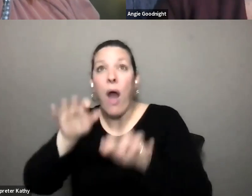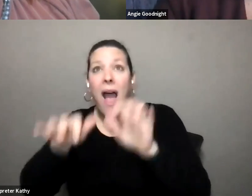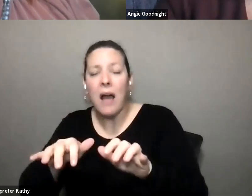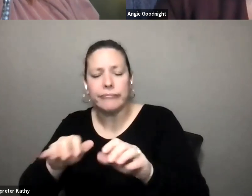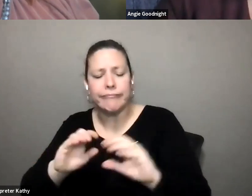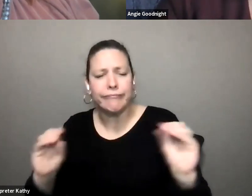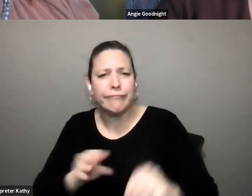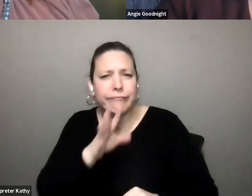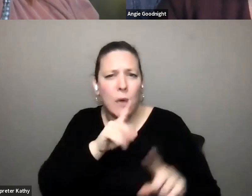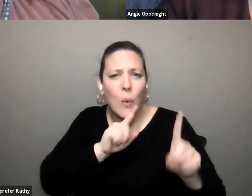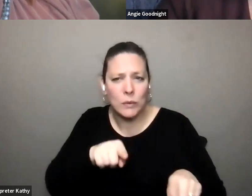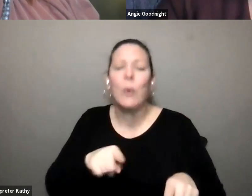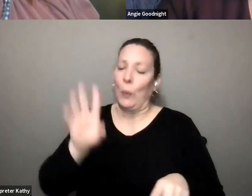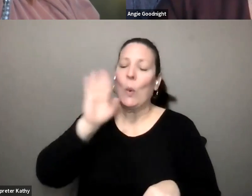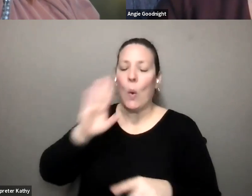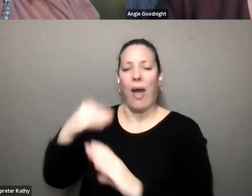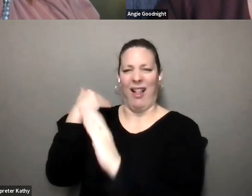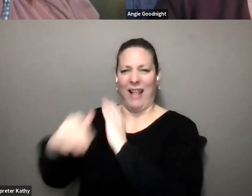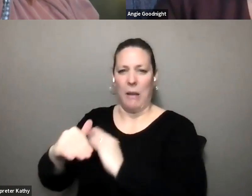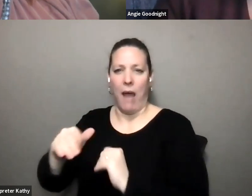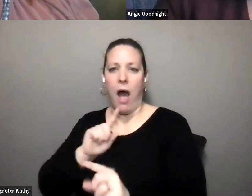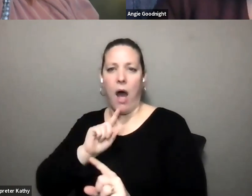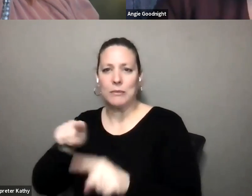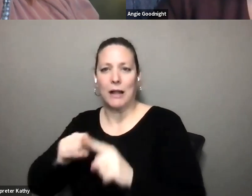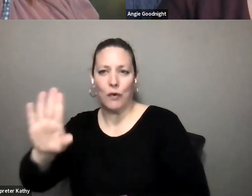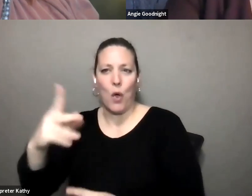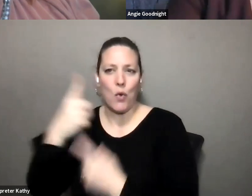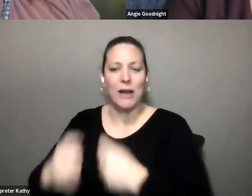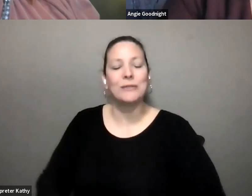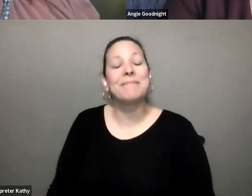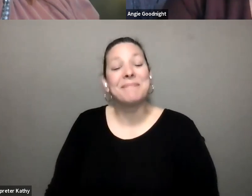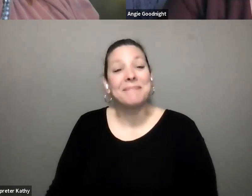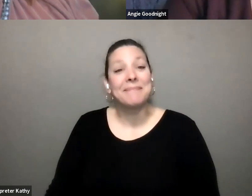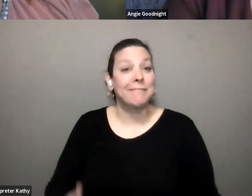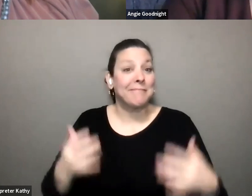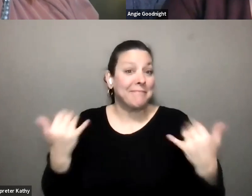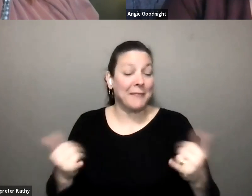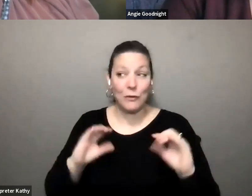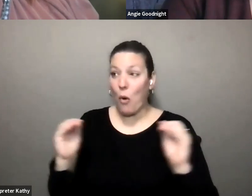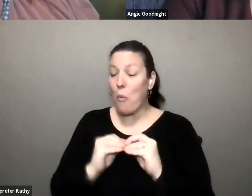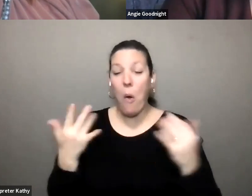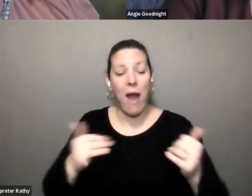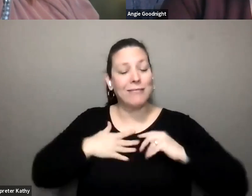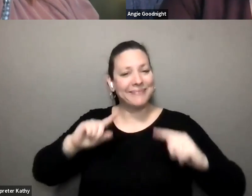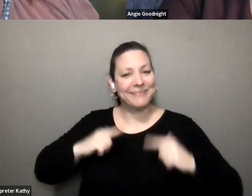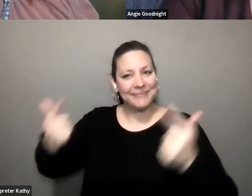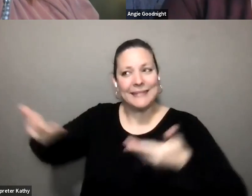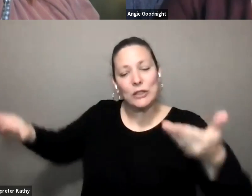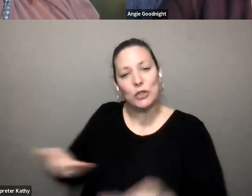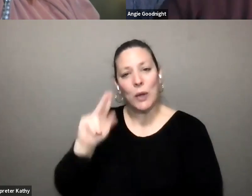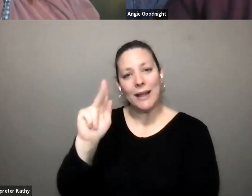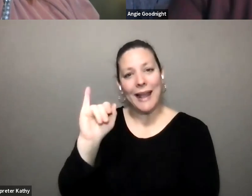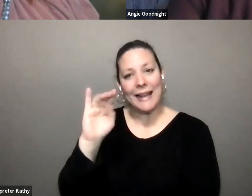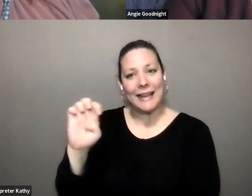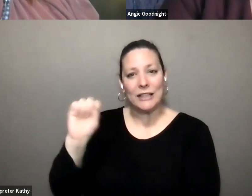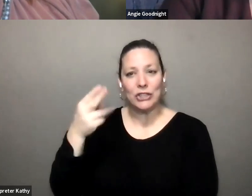um with an answer for your question questions so without further ado i'm going to introduce katie katie